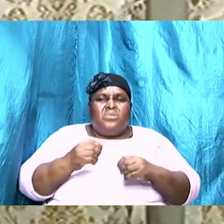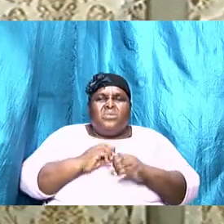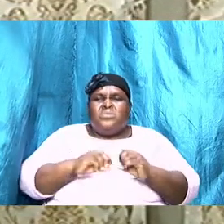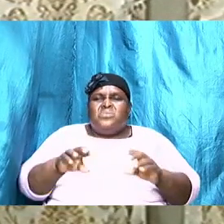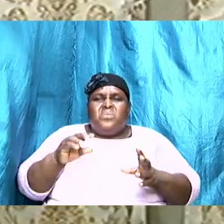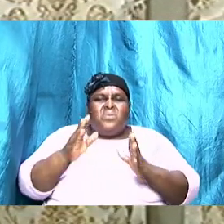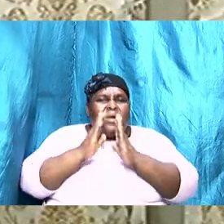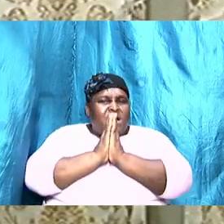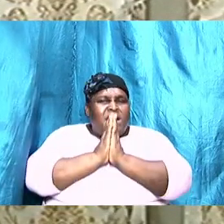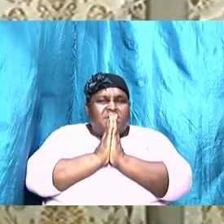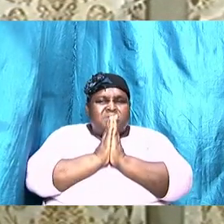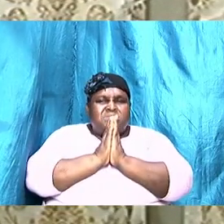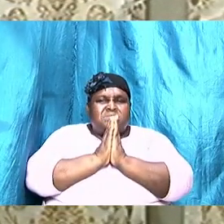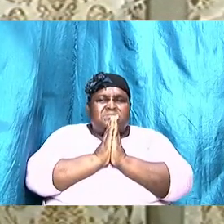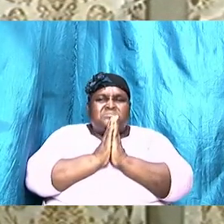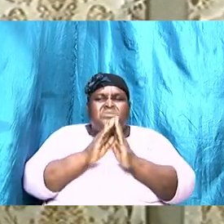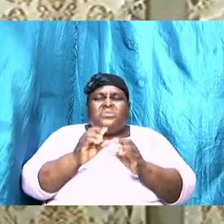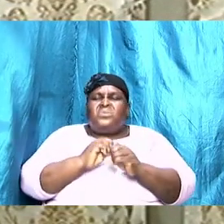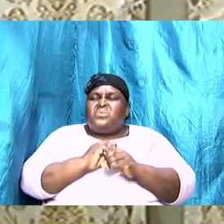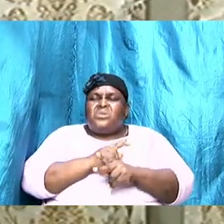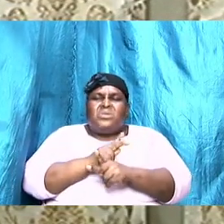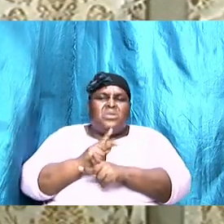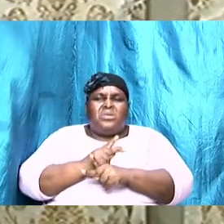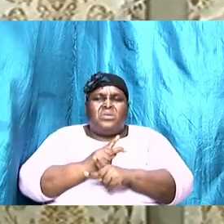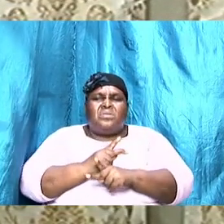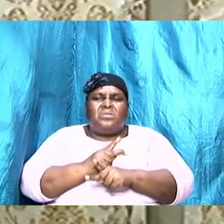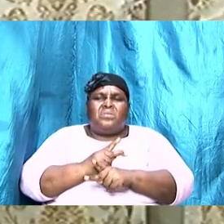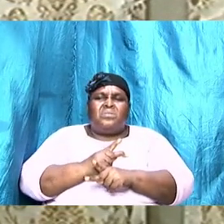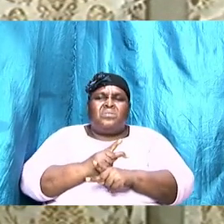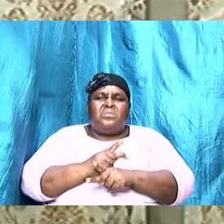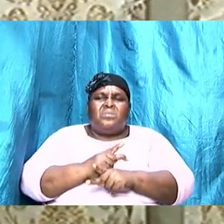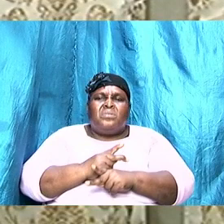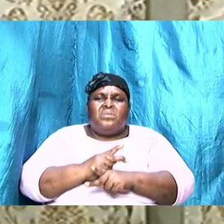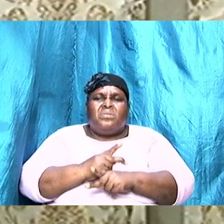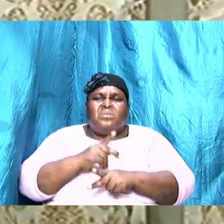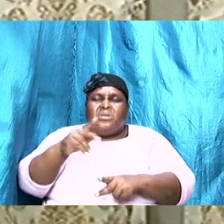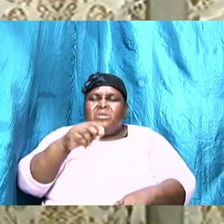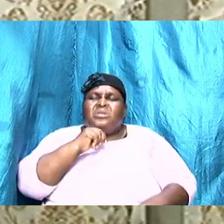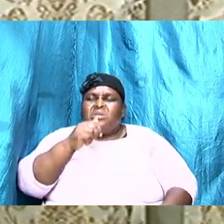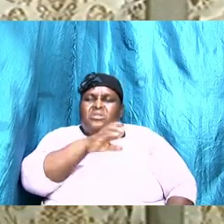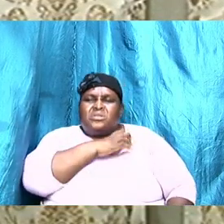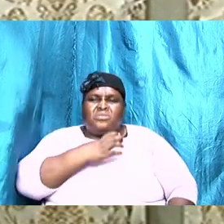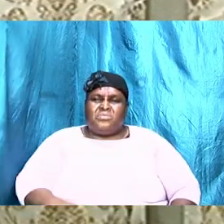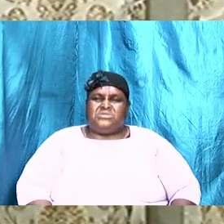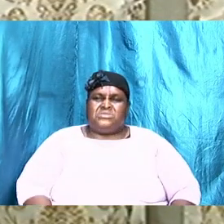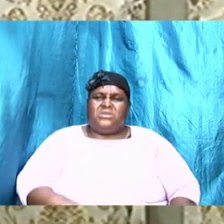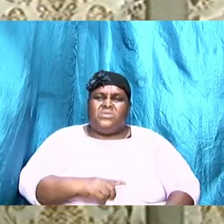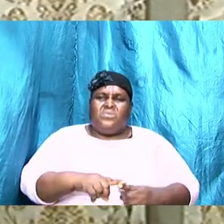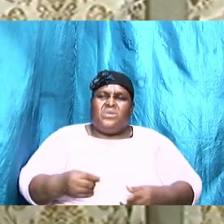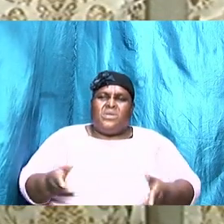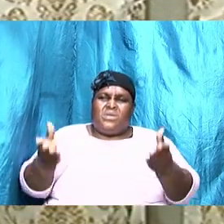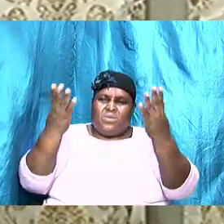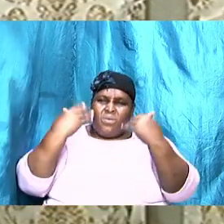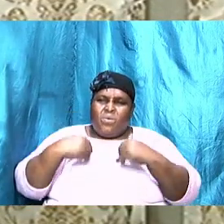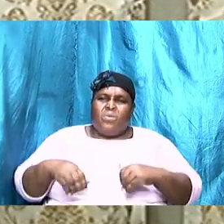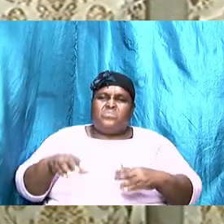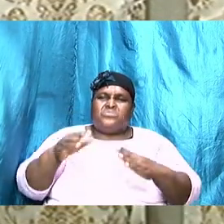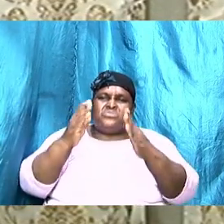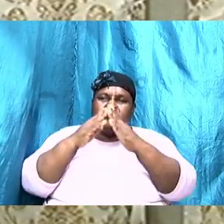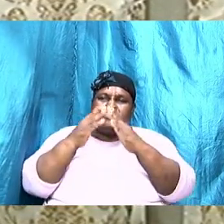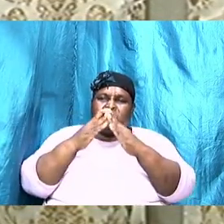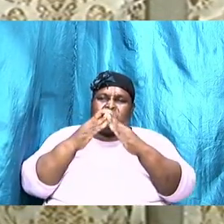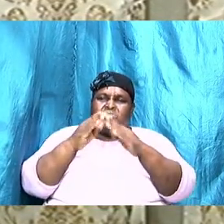care you're not a man you're not a husband you're an infidel you're not a Christian when you come to church you're just putting on a show